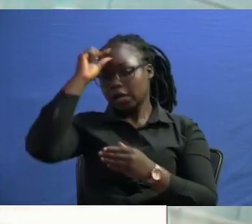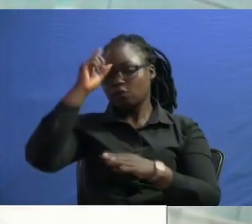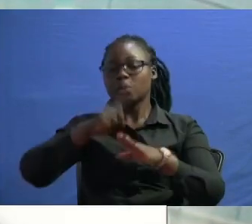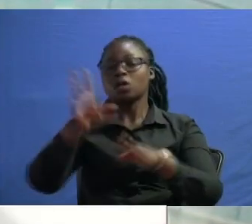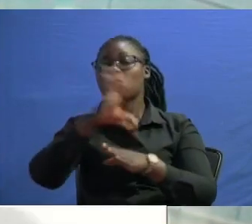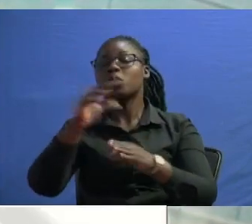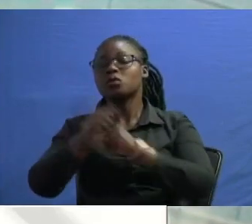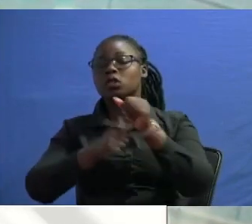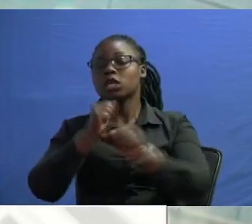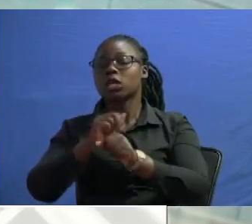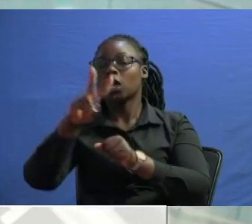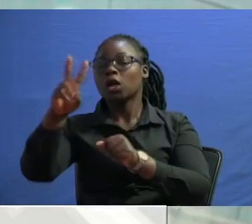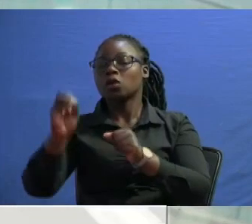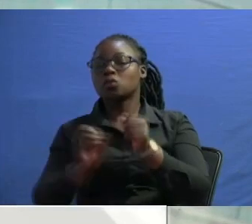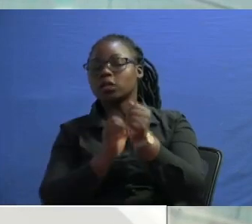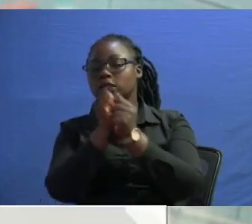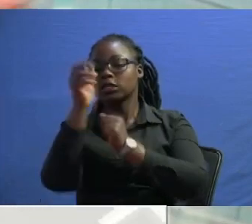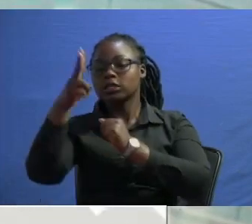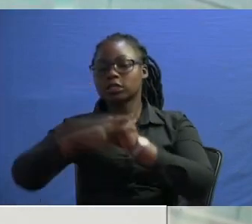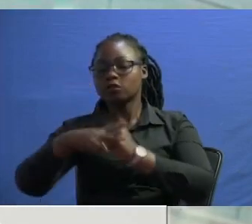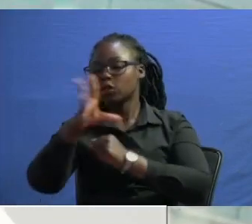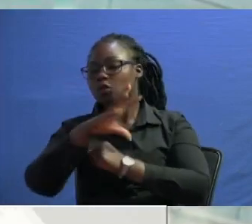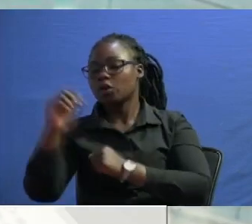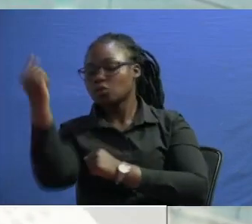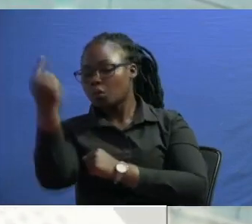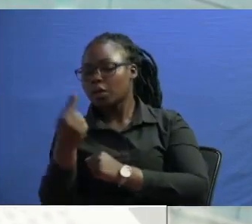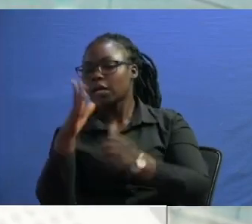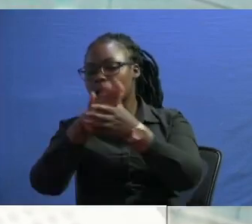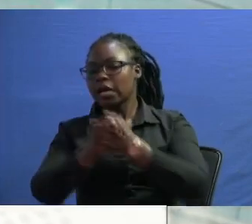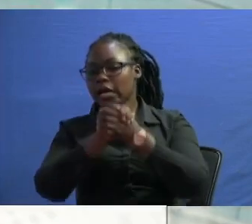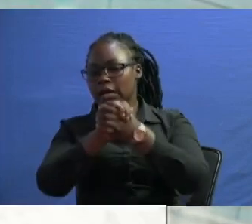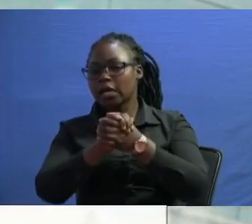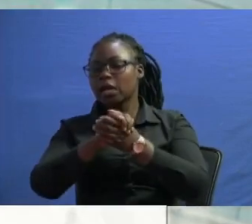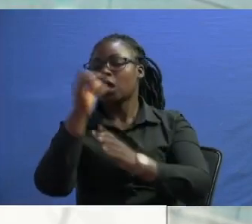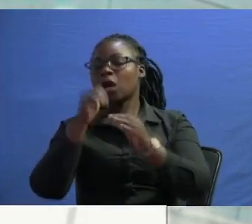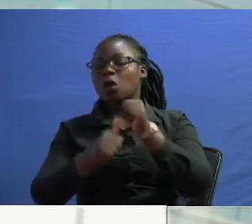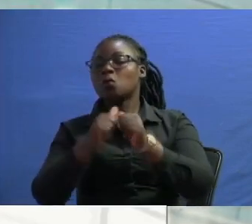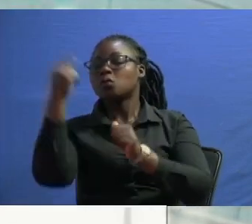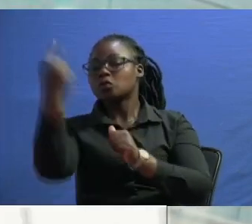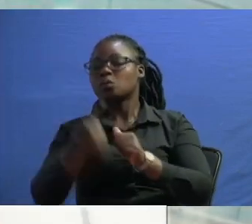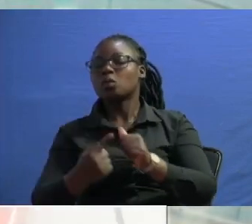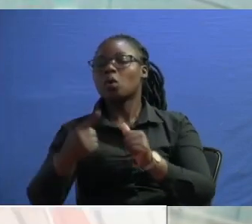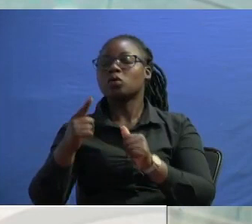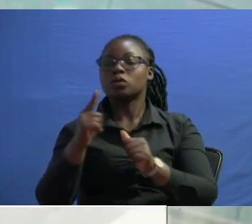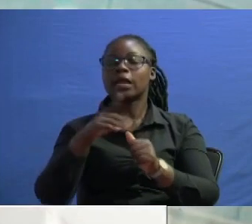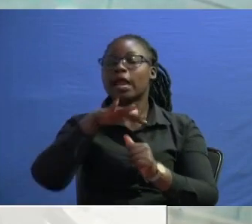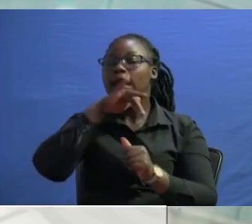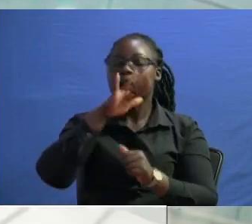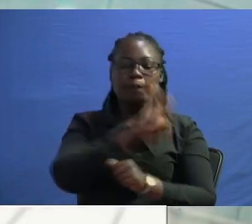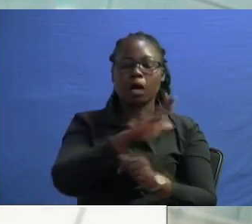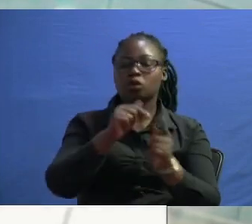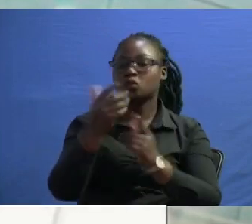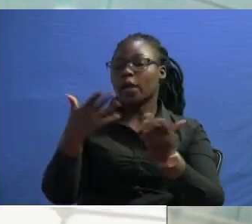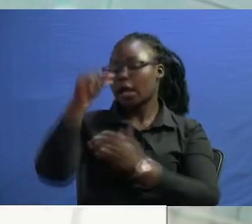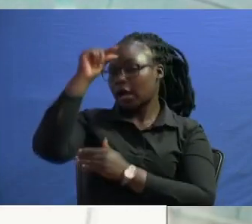it went and brought in a handshake which brought railer back into government and then when